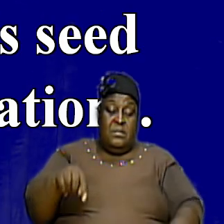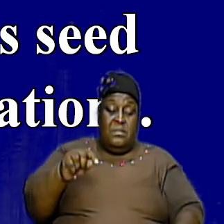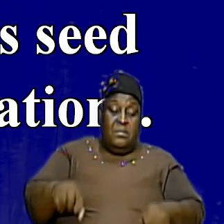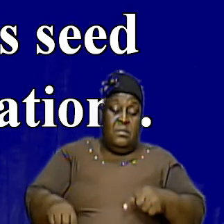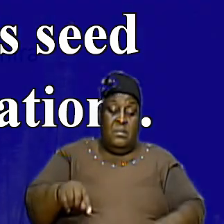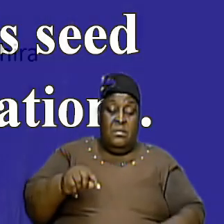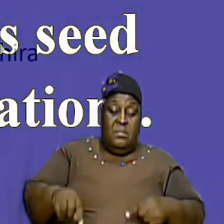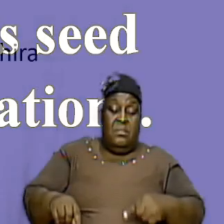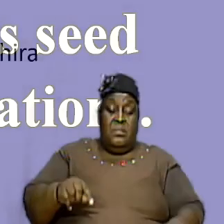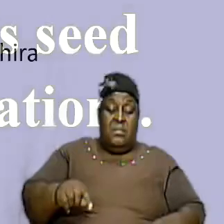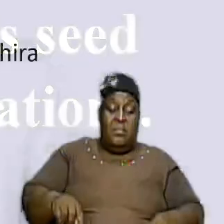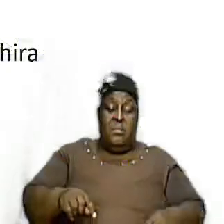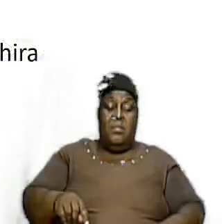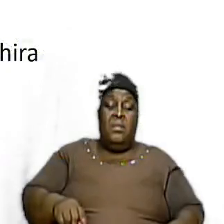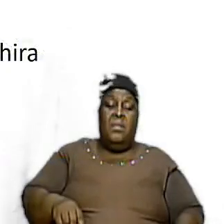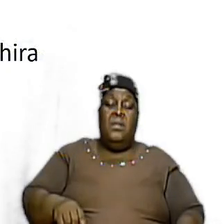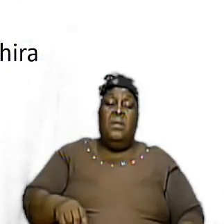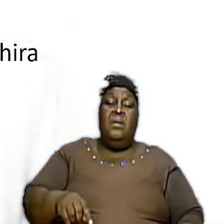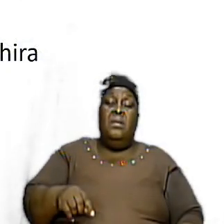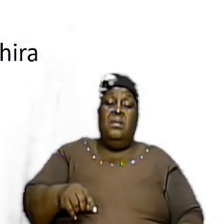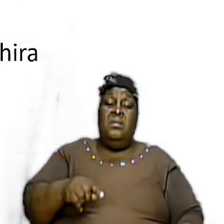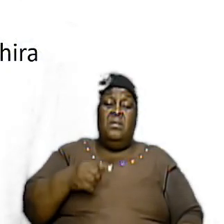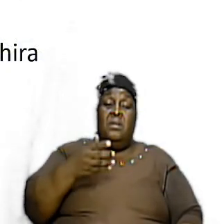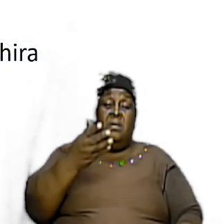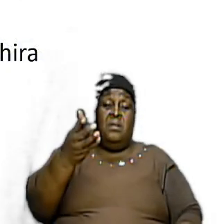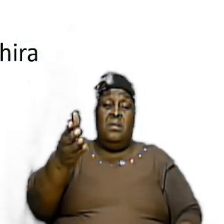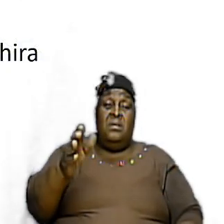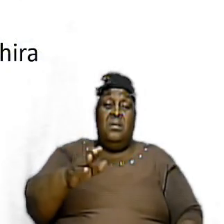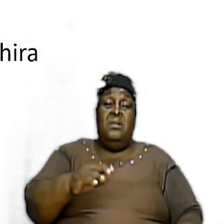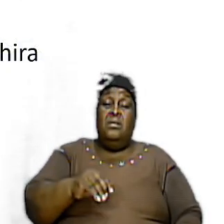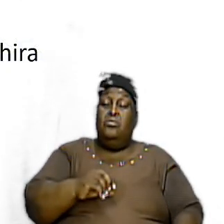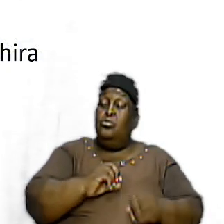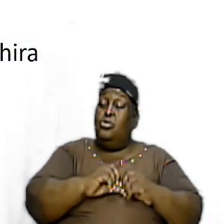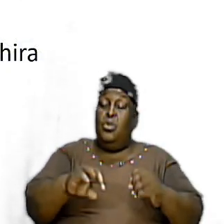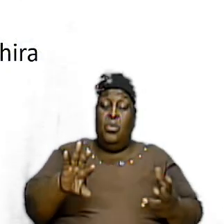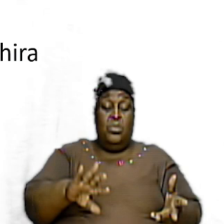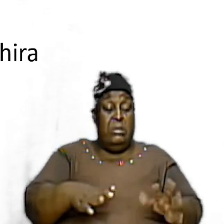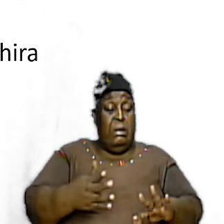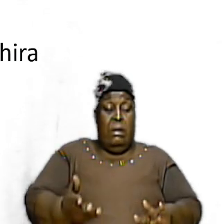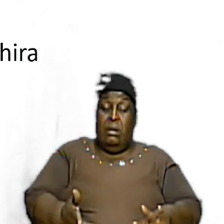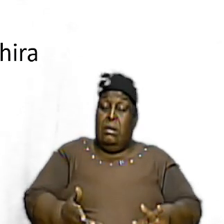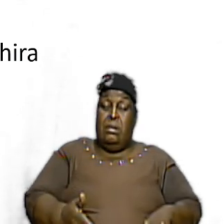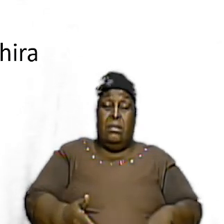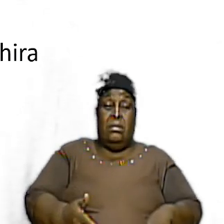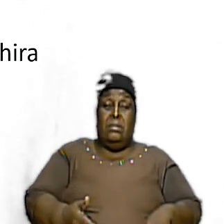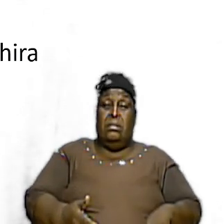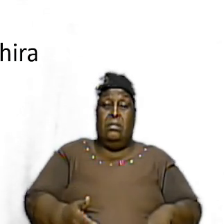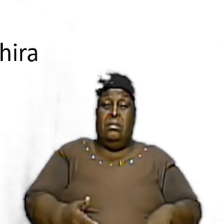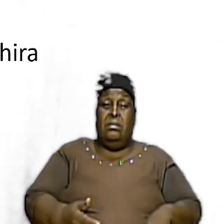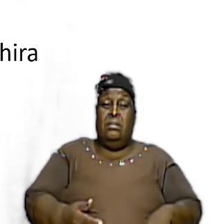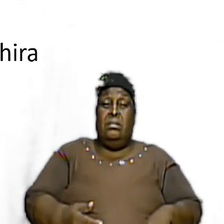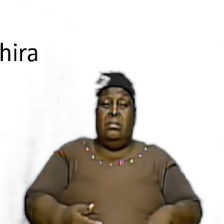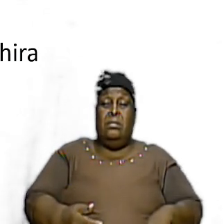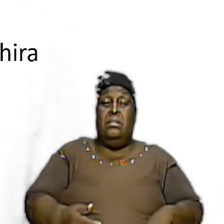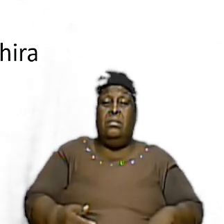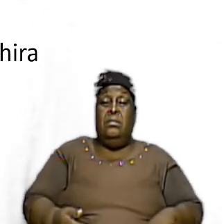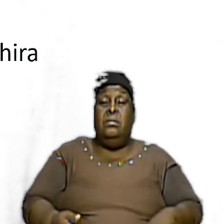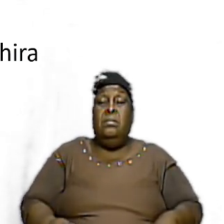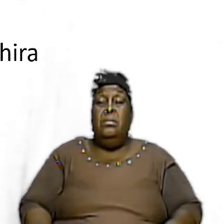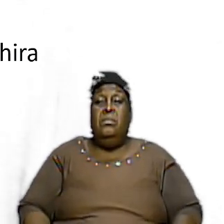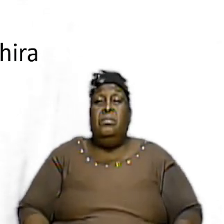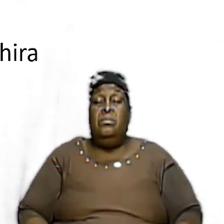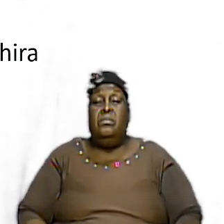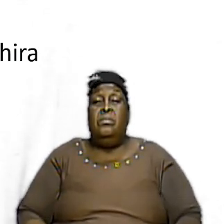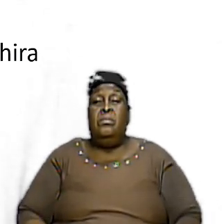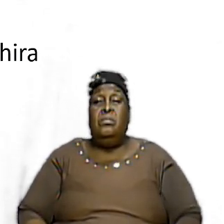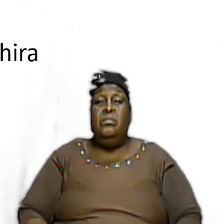that they die not now Mark 16 and verse 16 I think that's the scripture plus St.